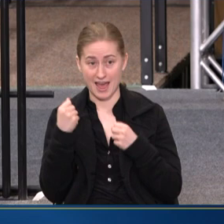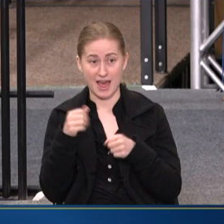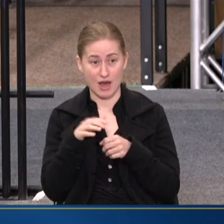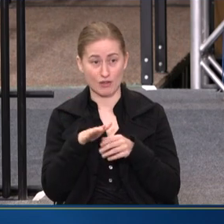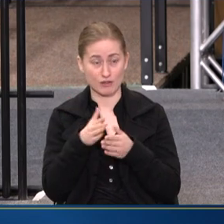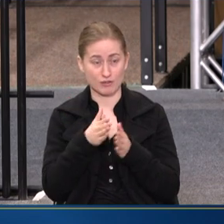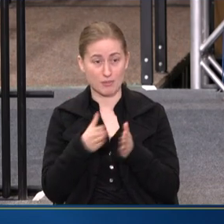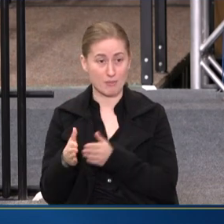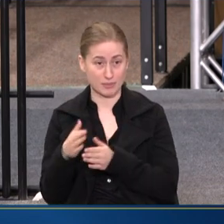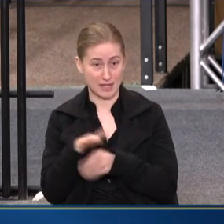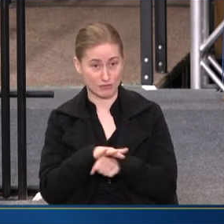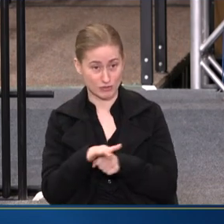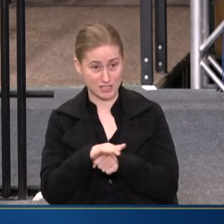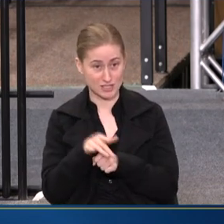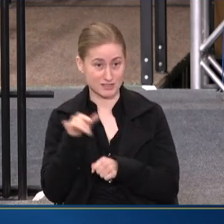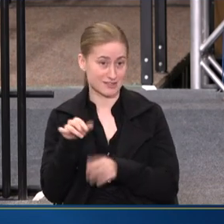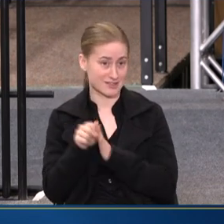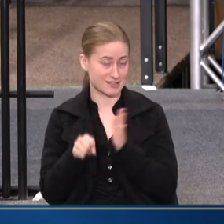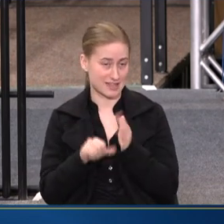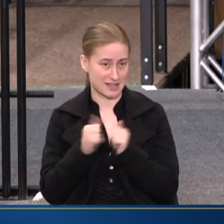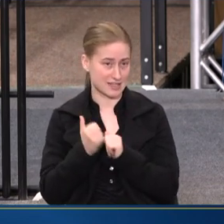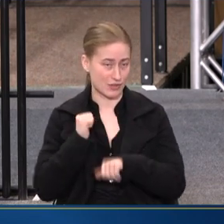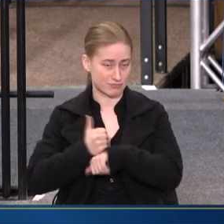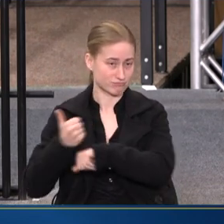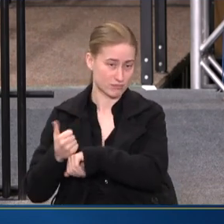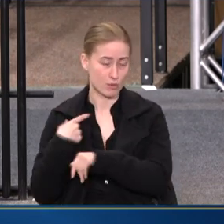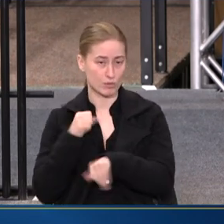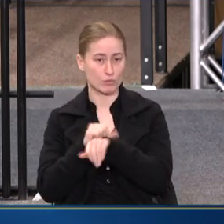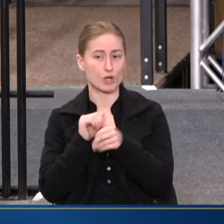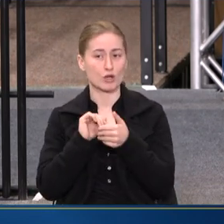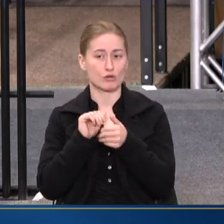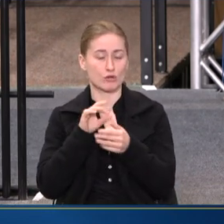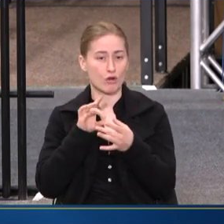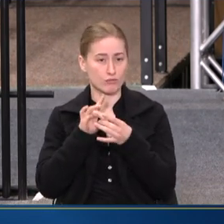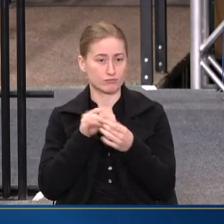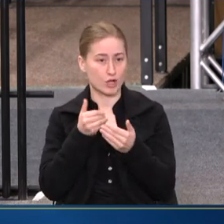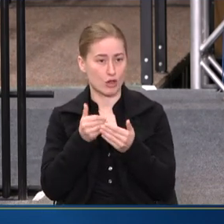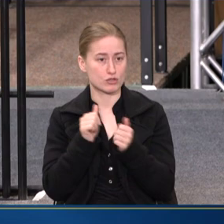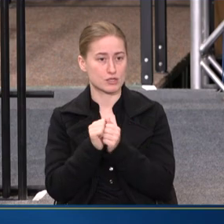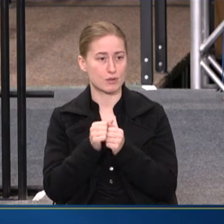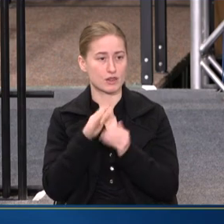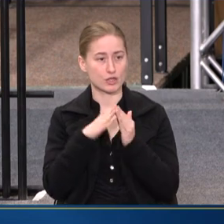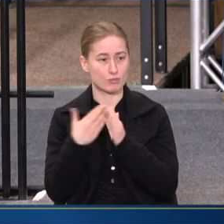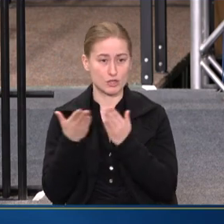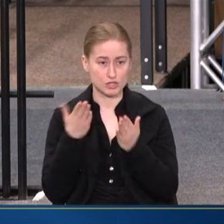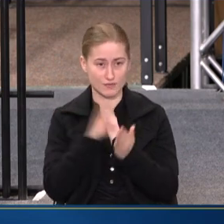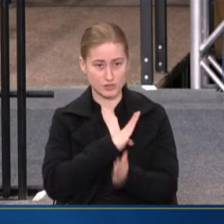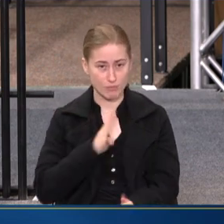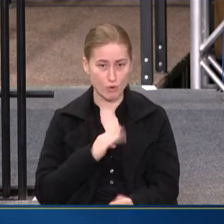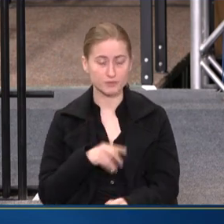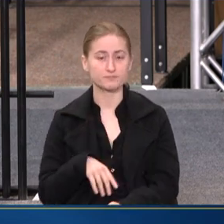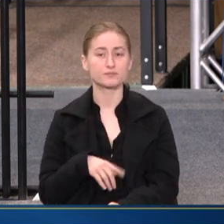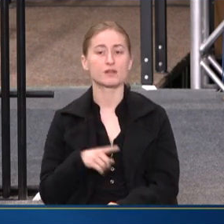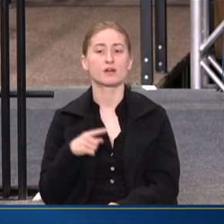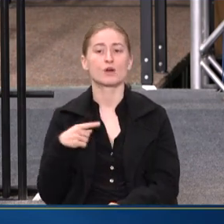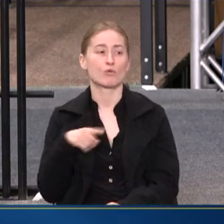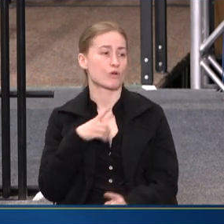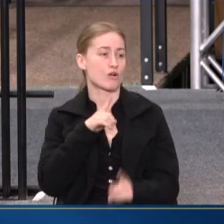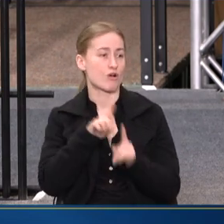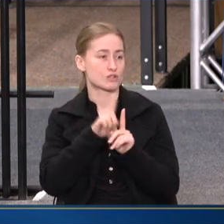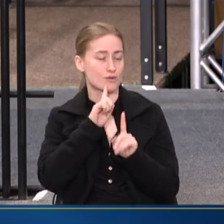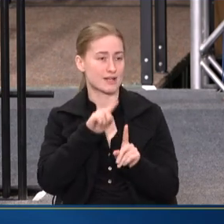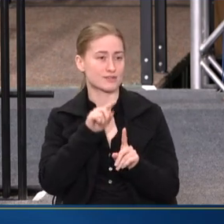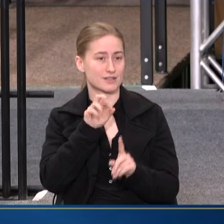IN THE STATE THEY CARVE THAT OUT. WE WORK VERY CLOSELY WITH COMMUNITY SERVICES BOARDS. AND WE ALSO ARE ANSWERING